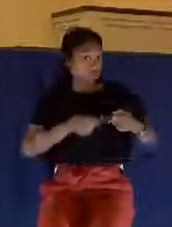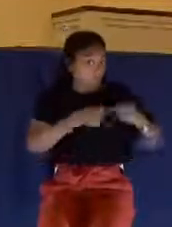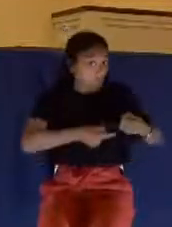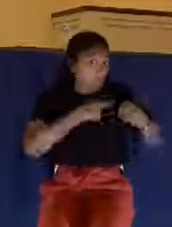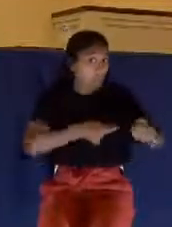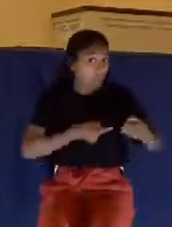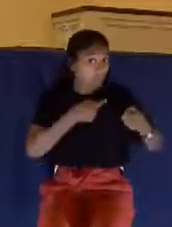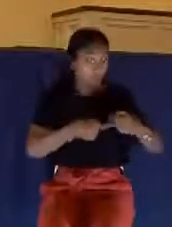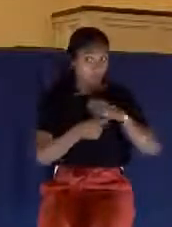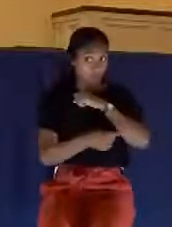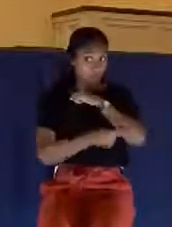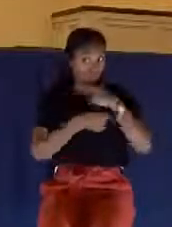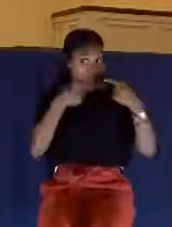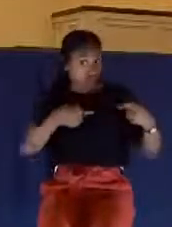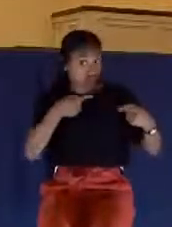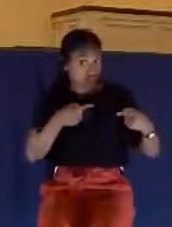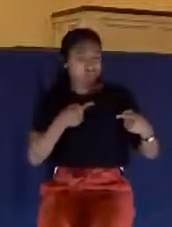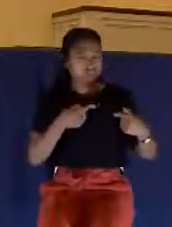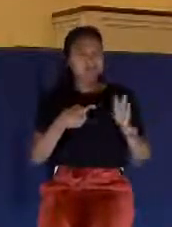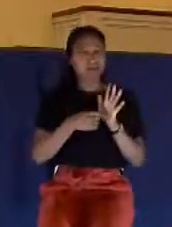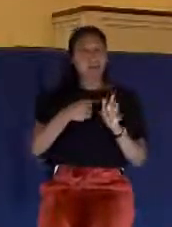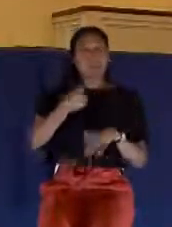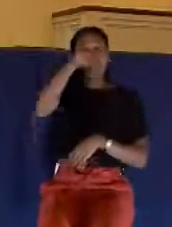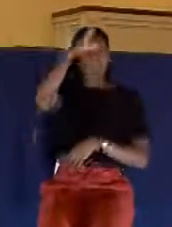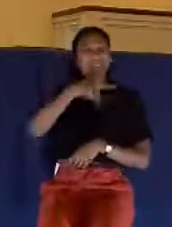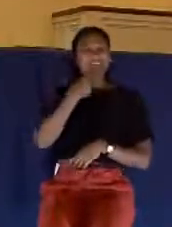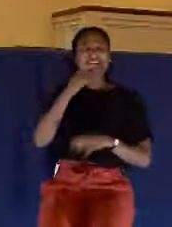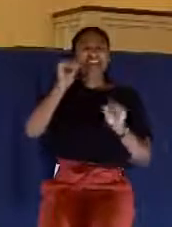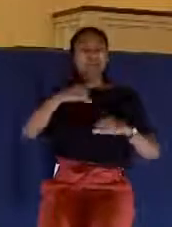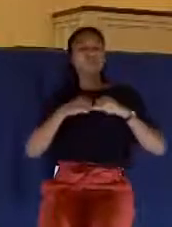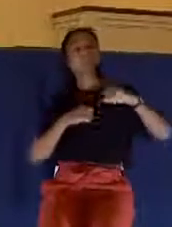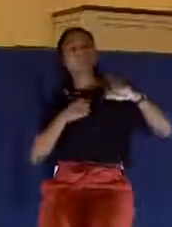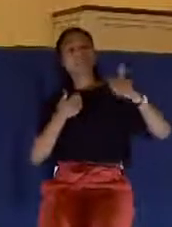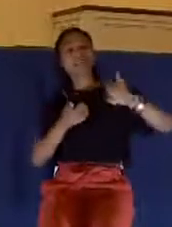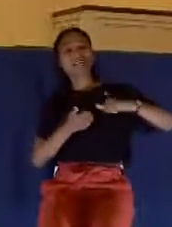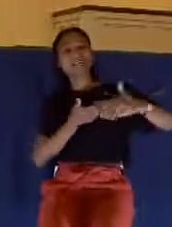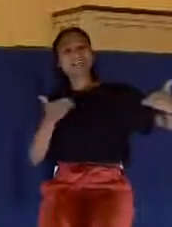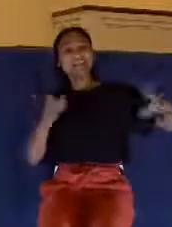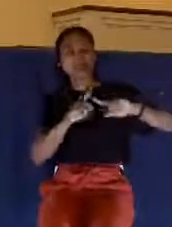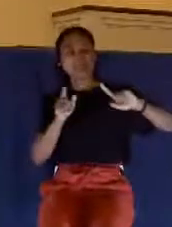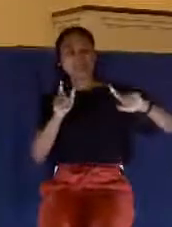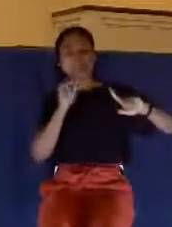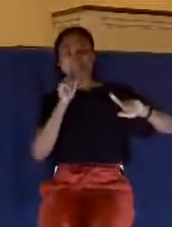temptation? It's like one man who said, I can resist anything except temptation.